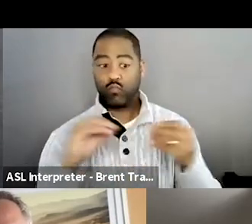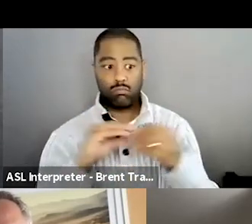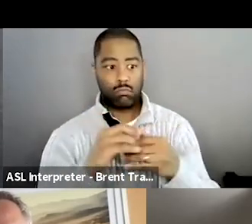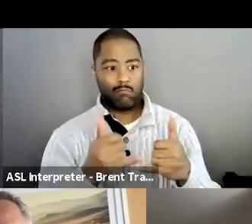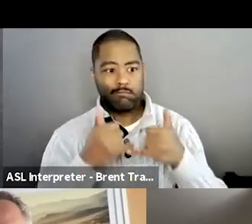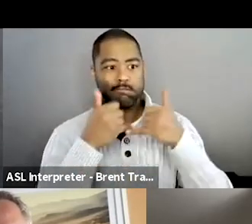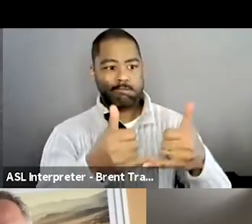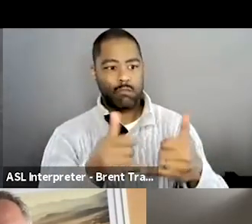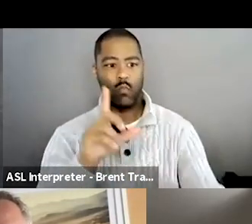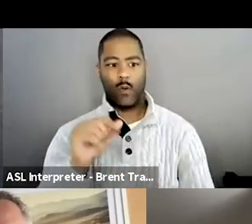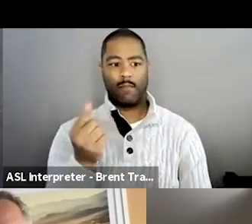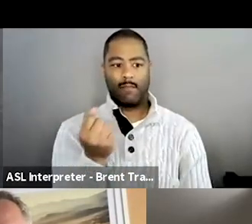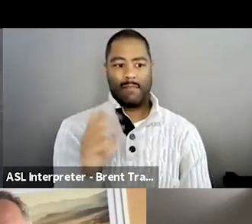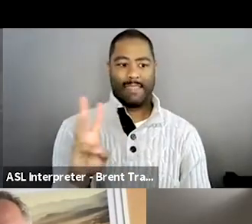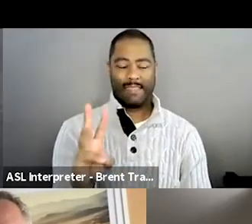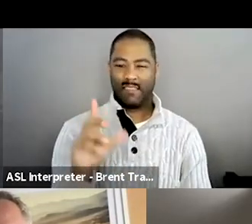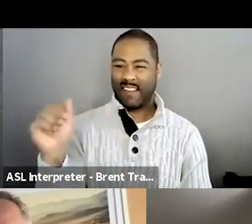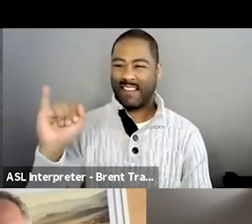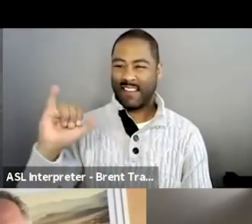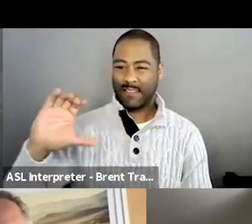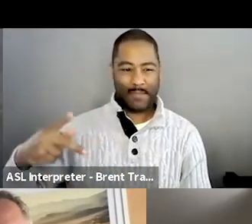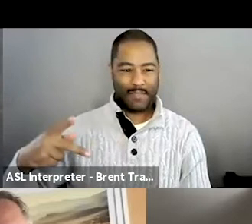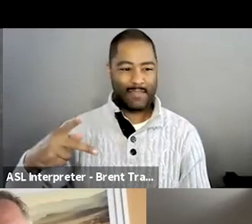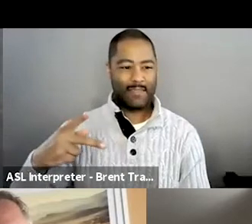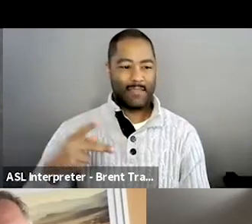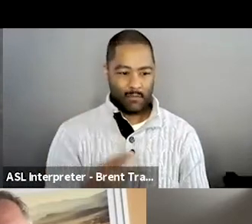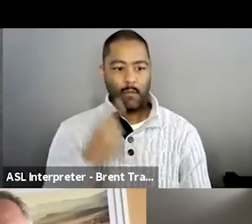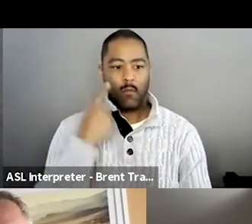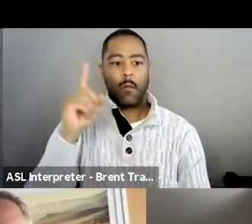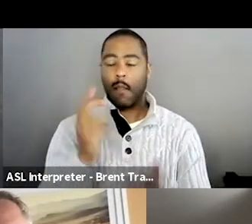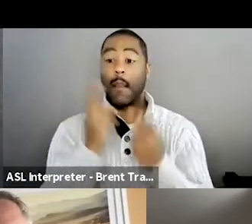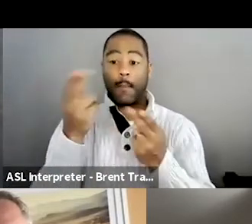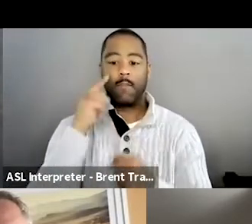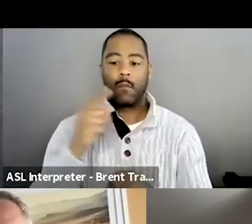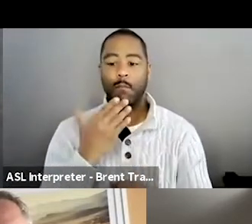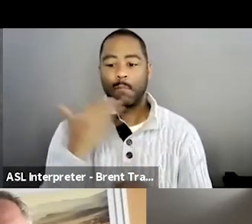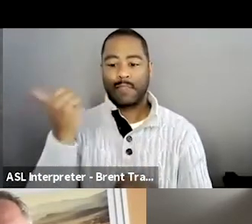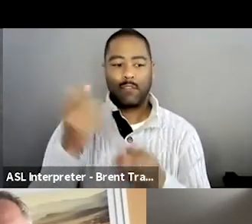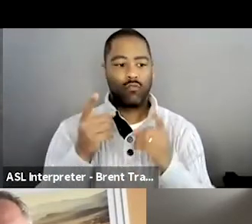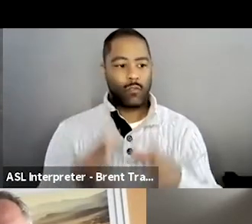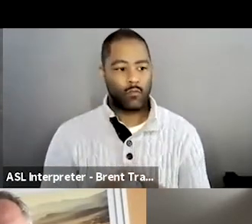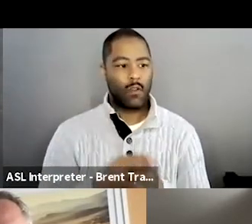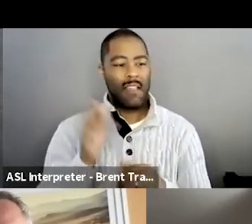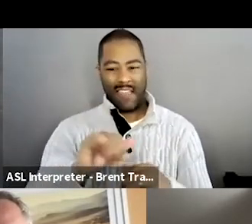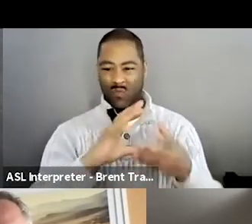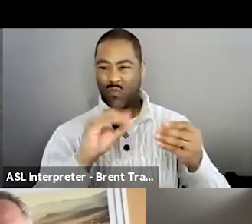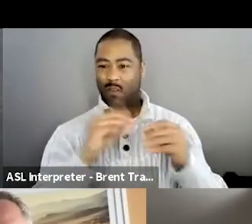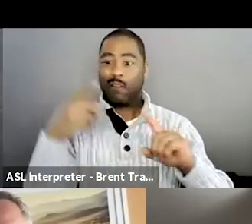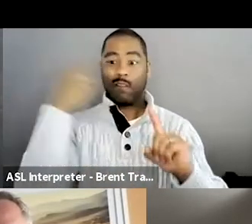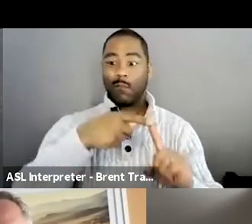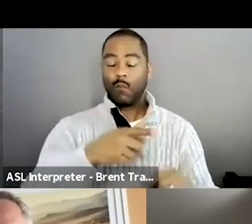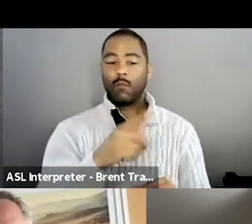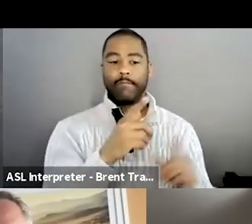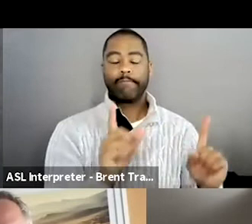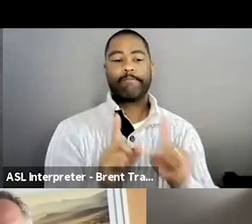silver lions for his prostate cancer awareness campaign. Wildflower is his first feature-length documentary,